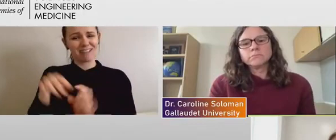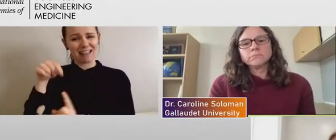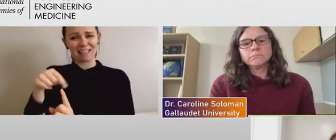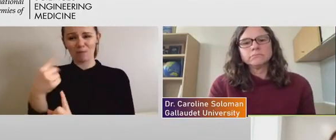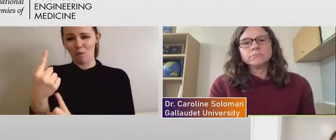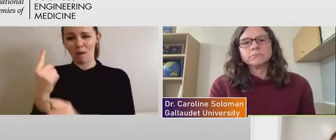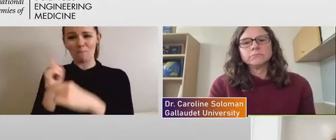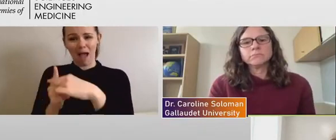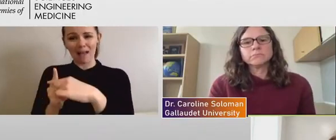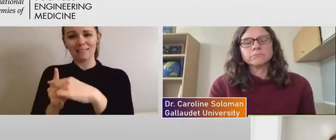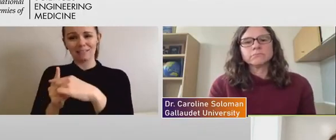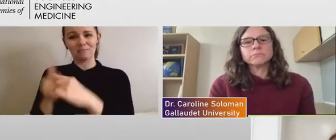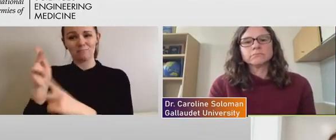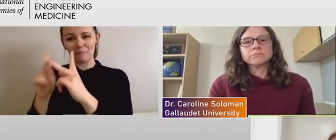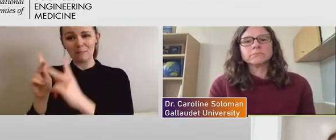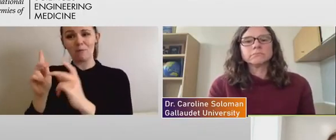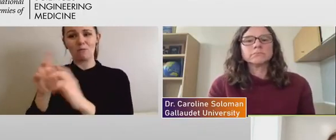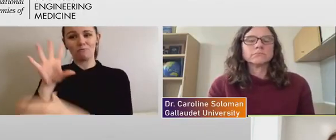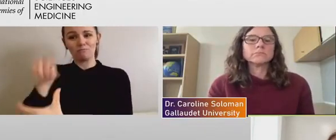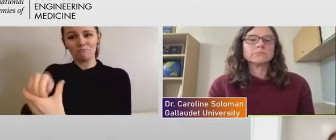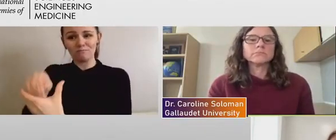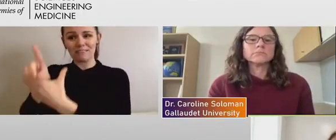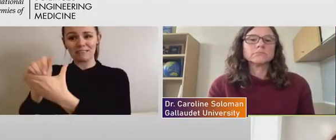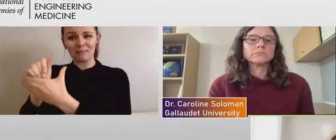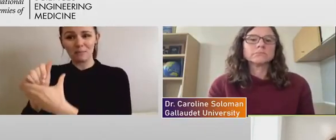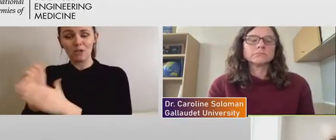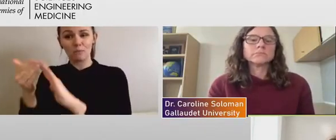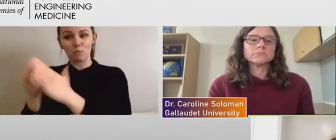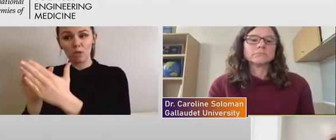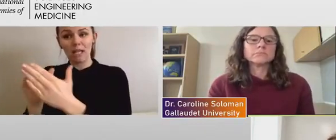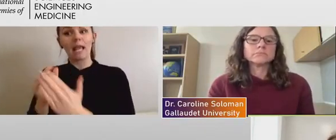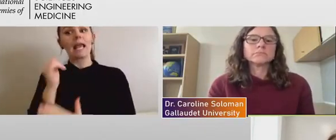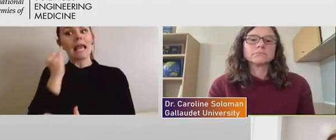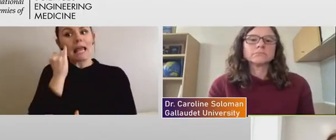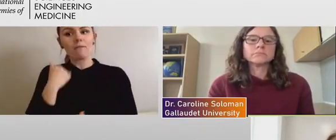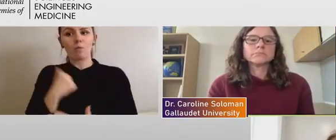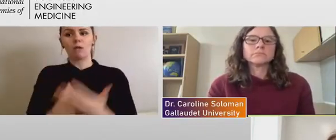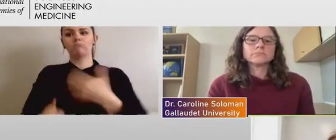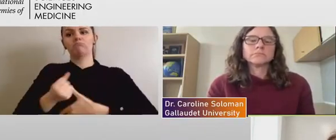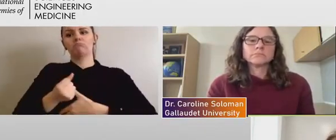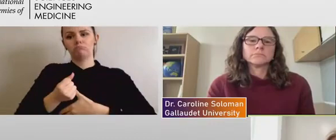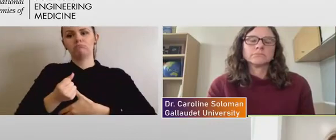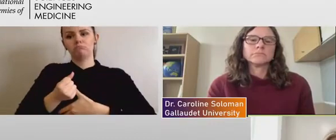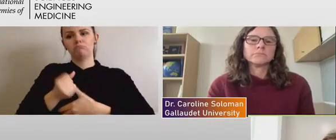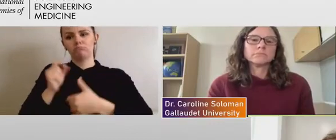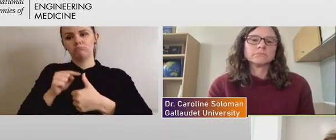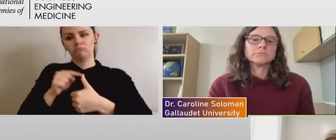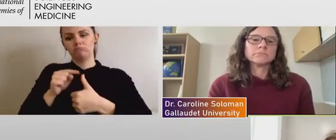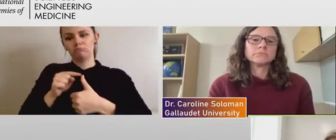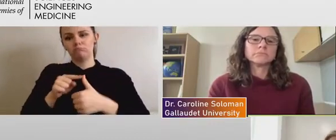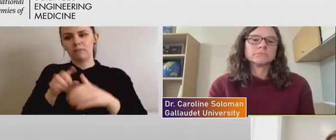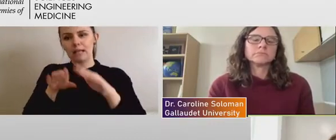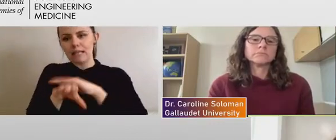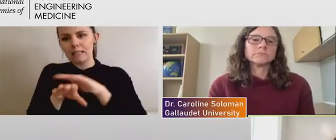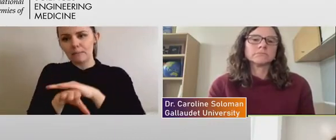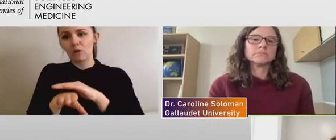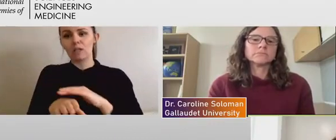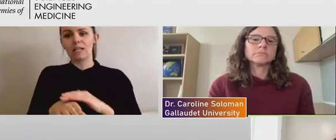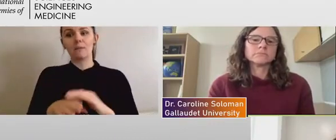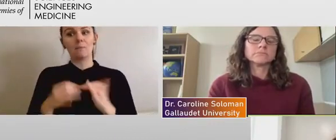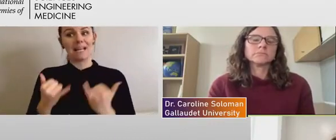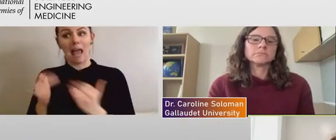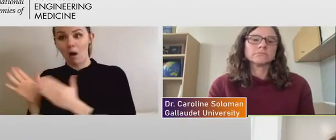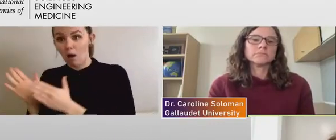Teresa outlined, as long as accessibility is prioritized and to go back to a model where this no longer exists, we'll go back to